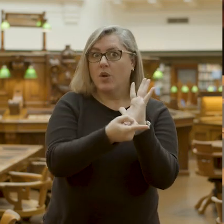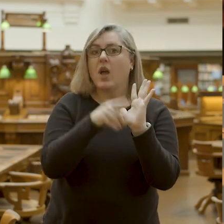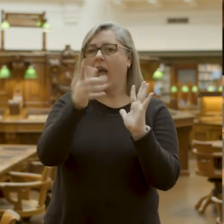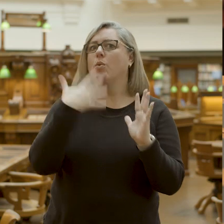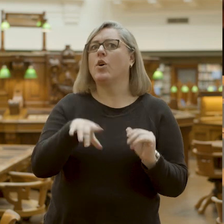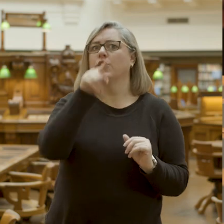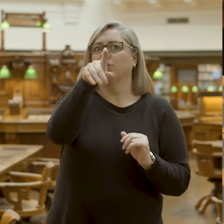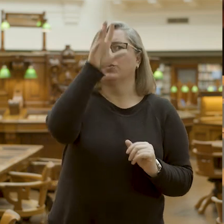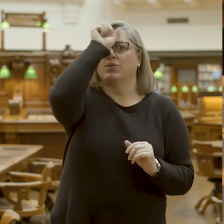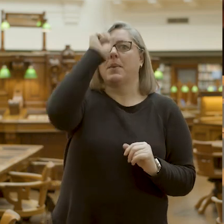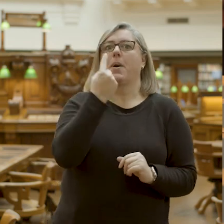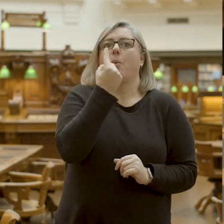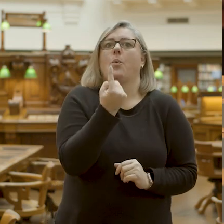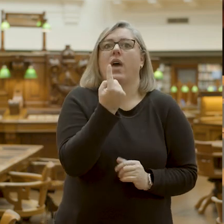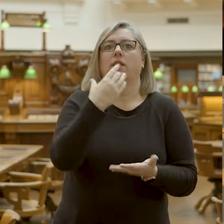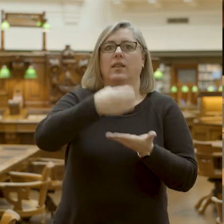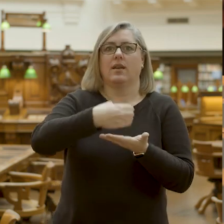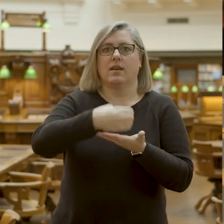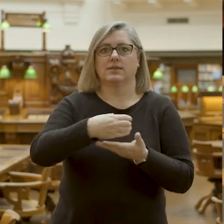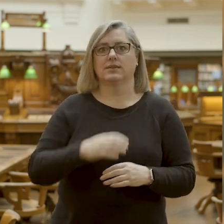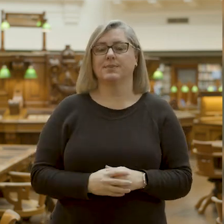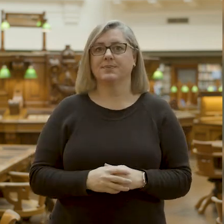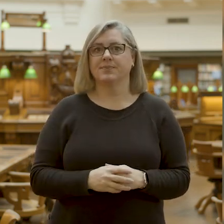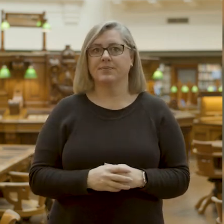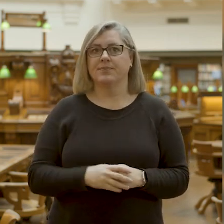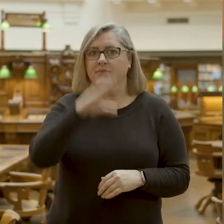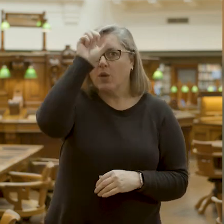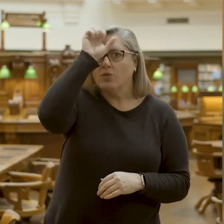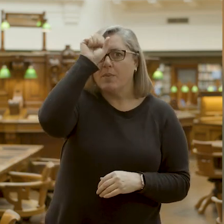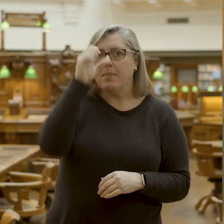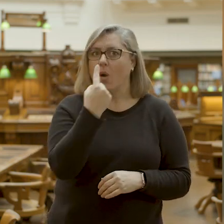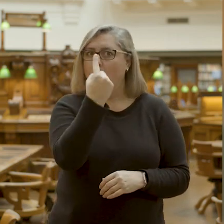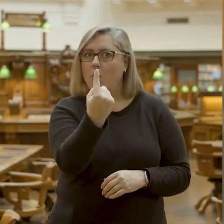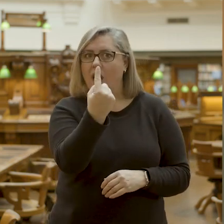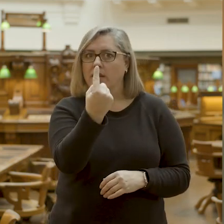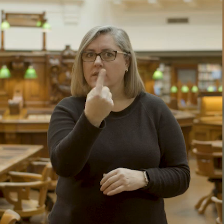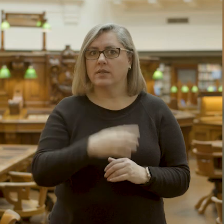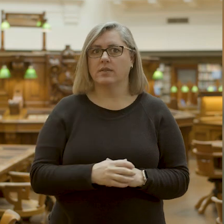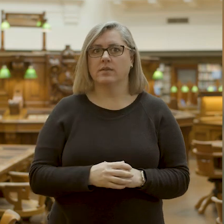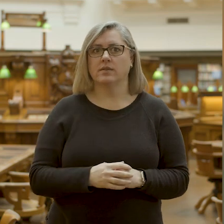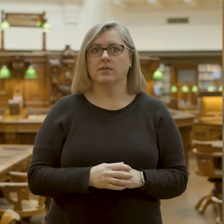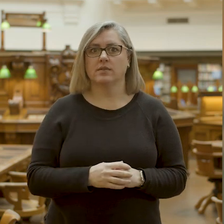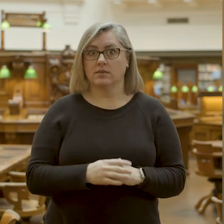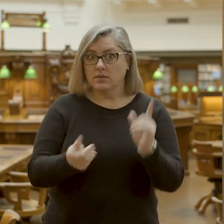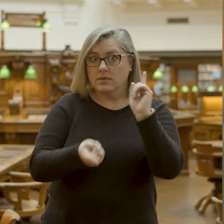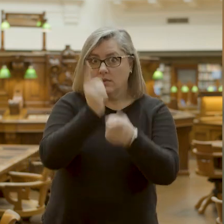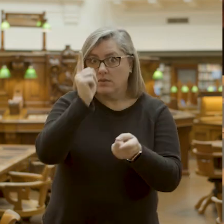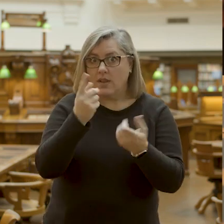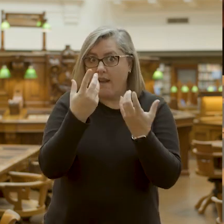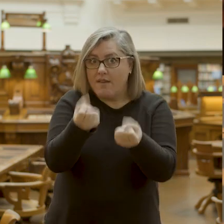remember just one. There we go. Remember one of those cards. Got it?